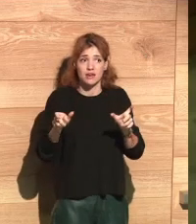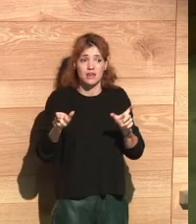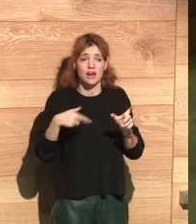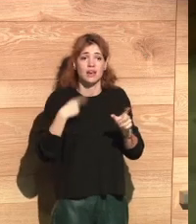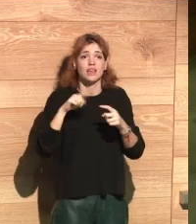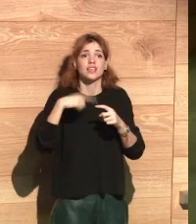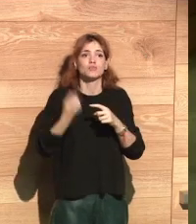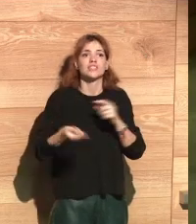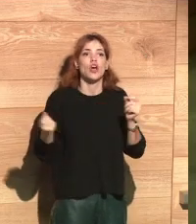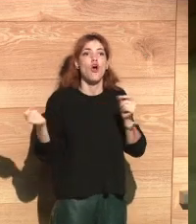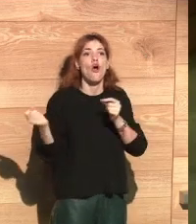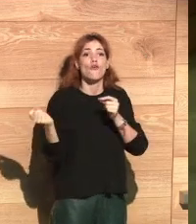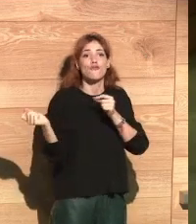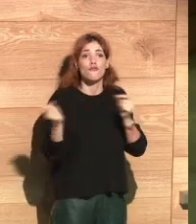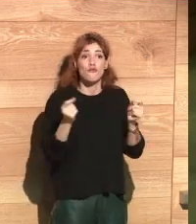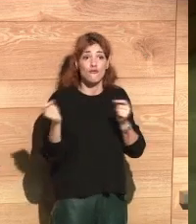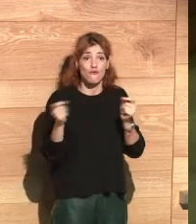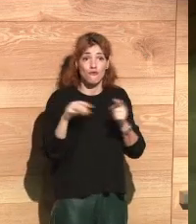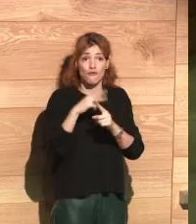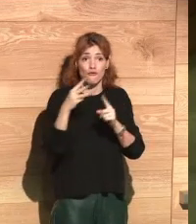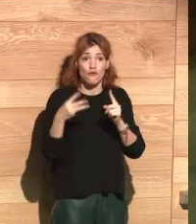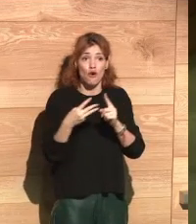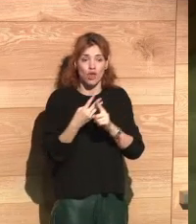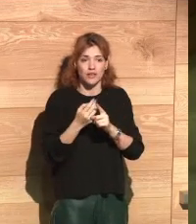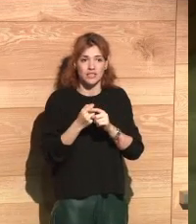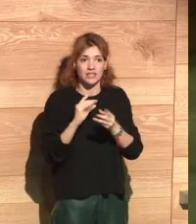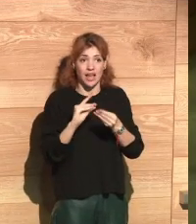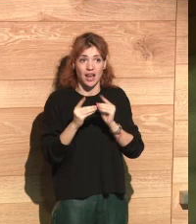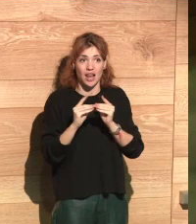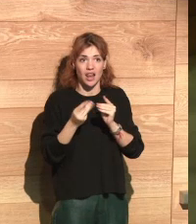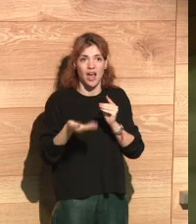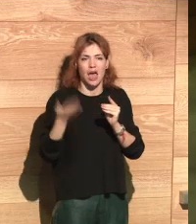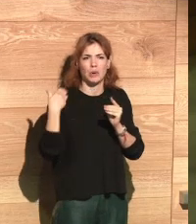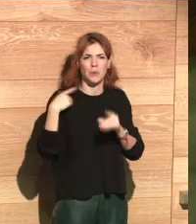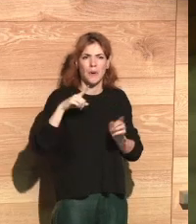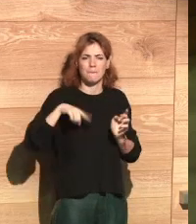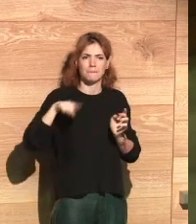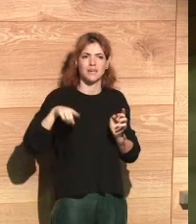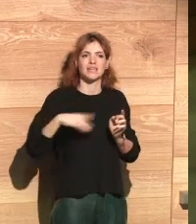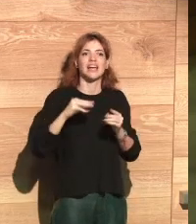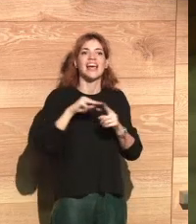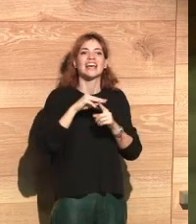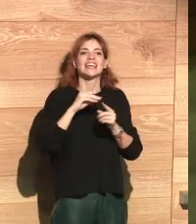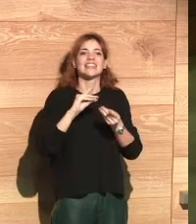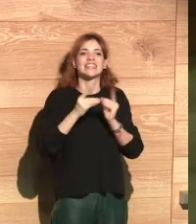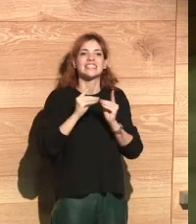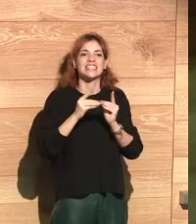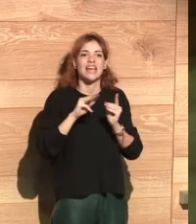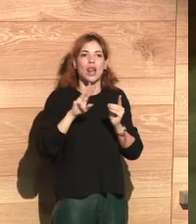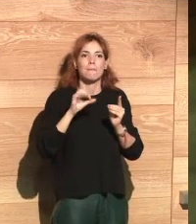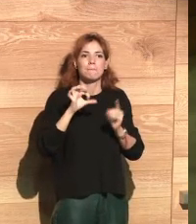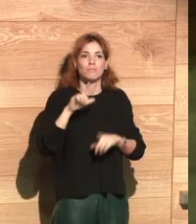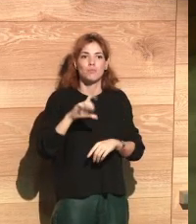data and citizenship and this will be continued in the digital forum in the digital